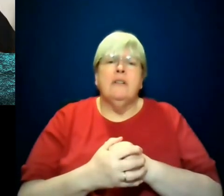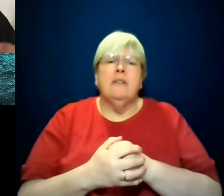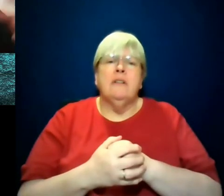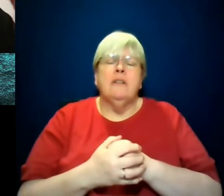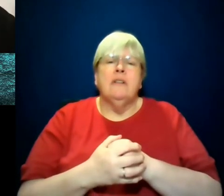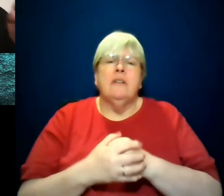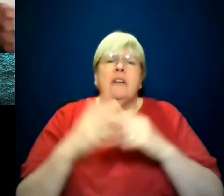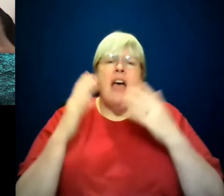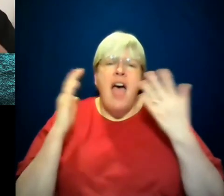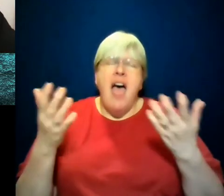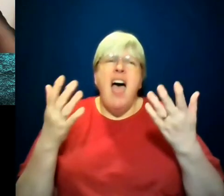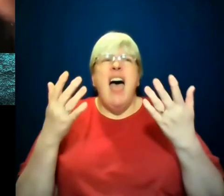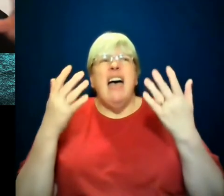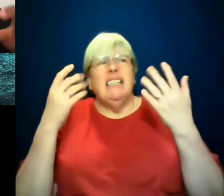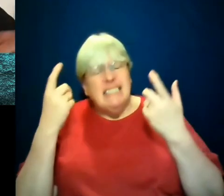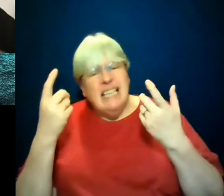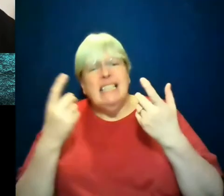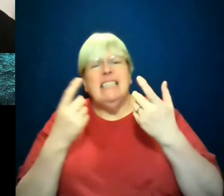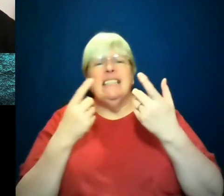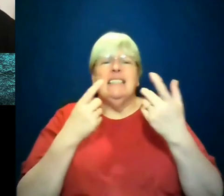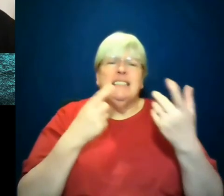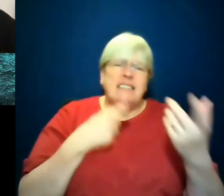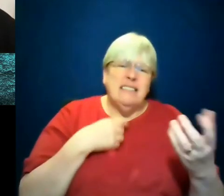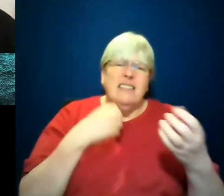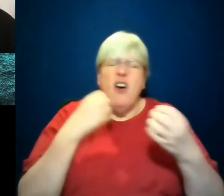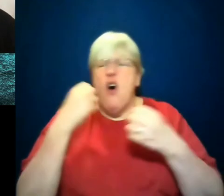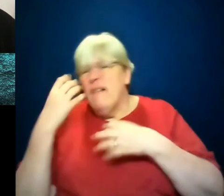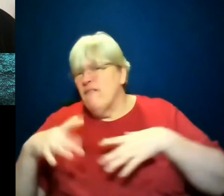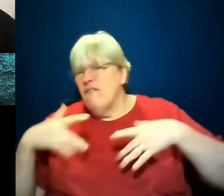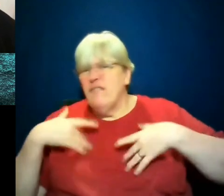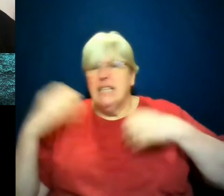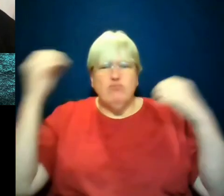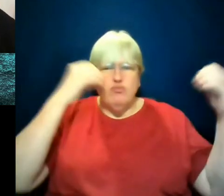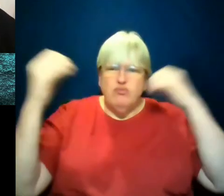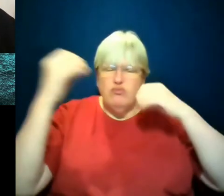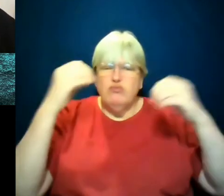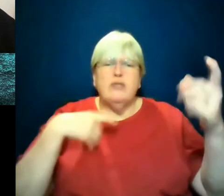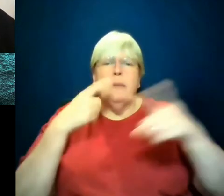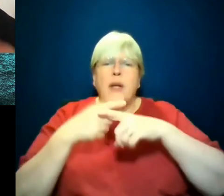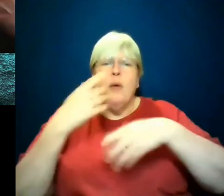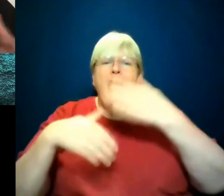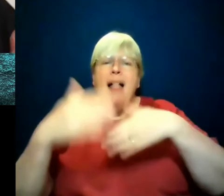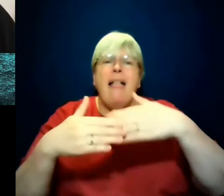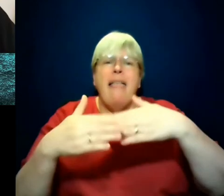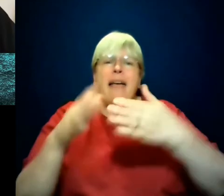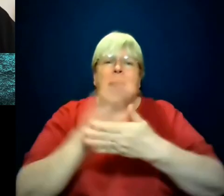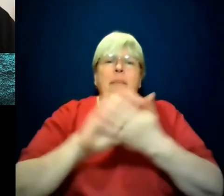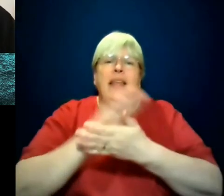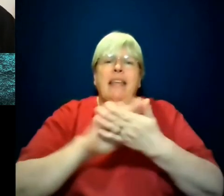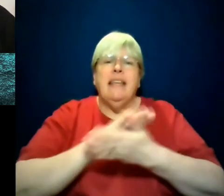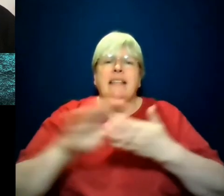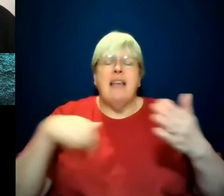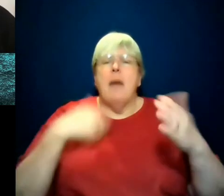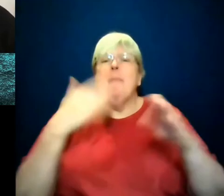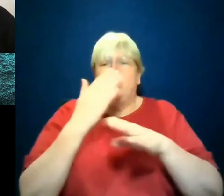all of this work where I'm having to respond to emails and do this and, and move at a quick pace means I'm up and functioning.